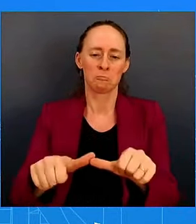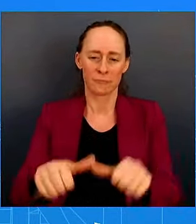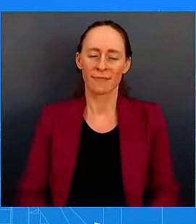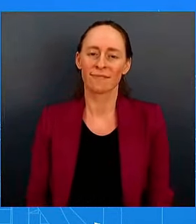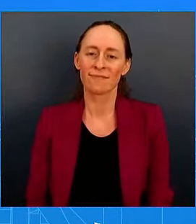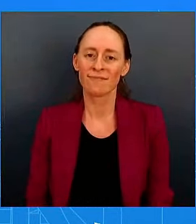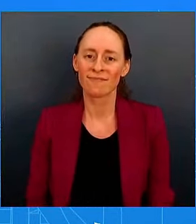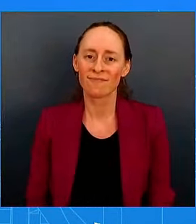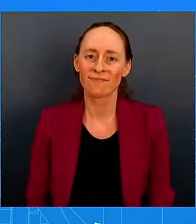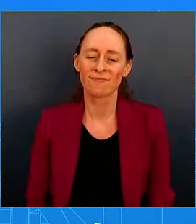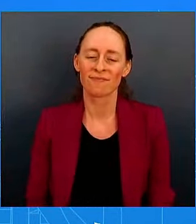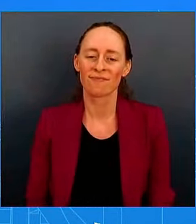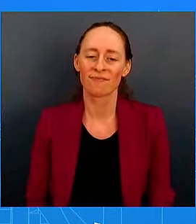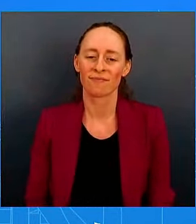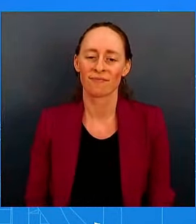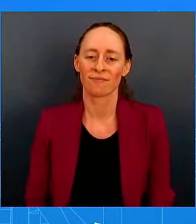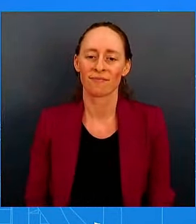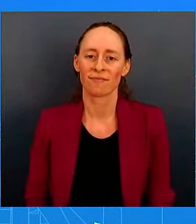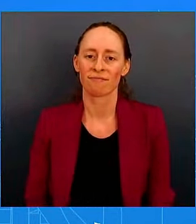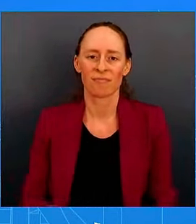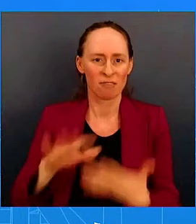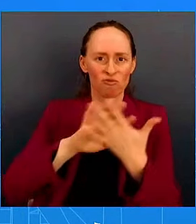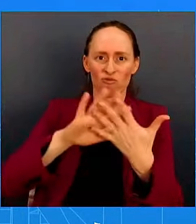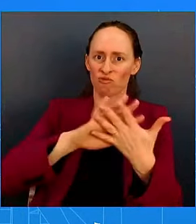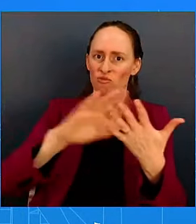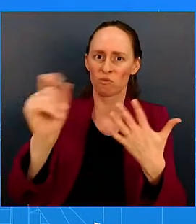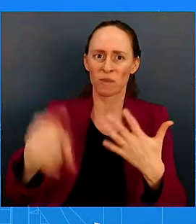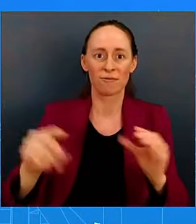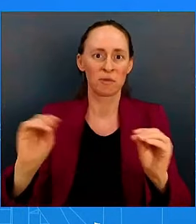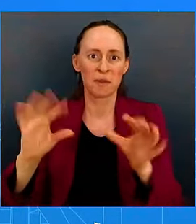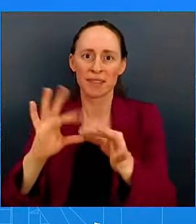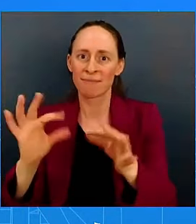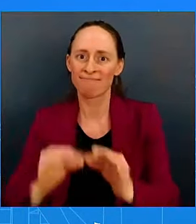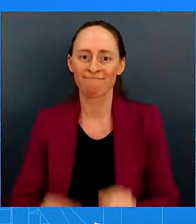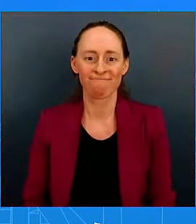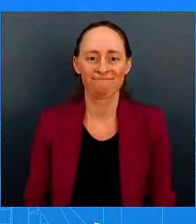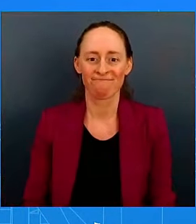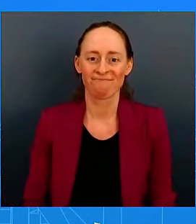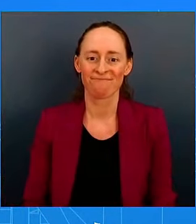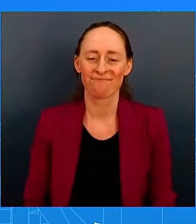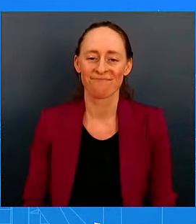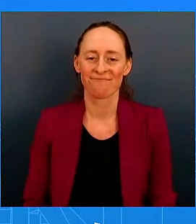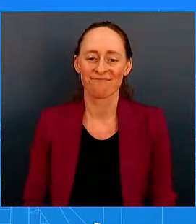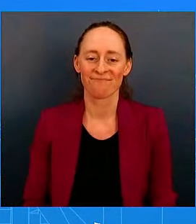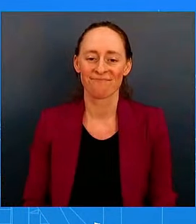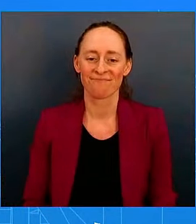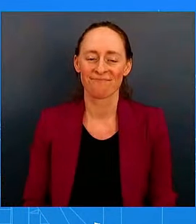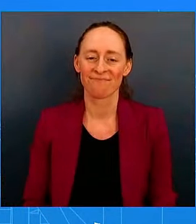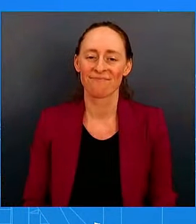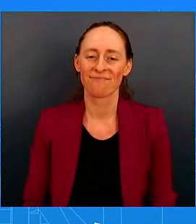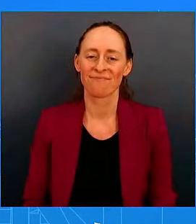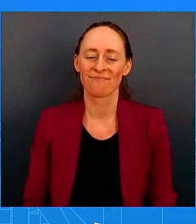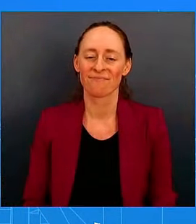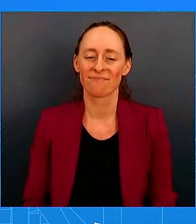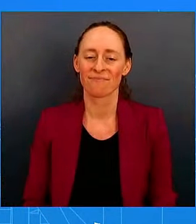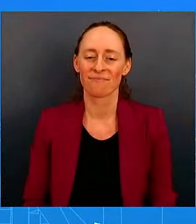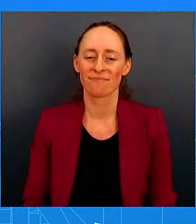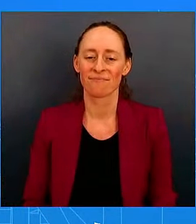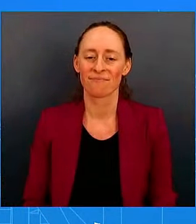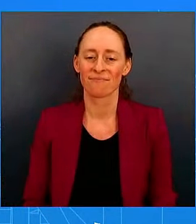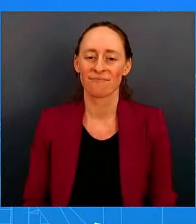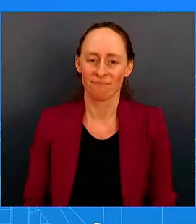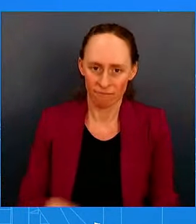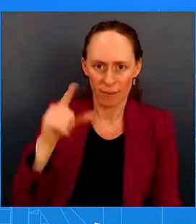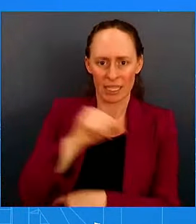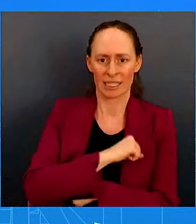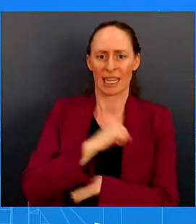follow up. I don't have anything else. I don't have anything to add. One more. I may, Senator John Kennedy accused Arab American activist Maya